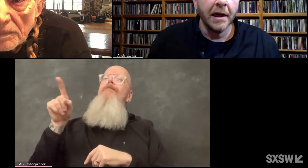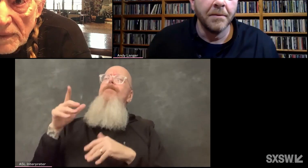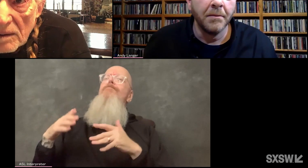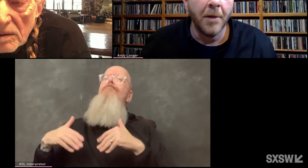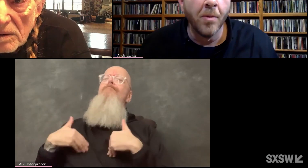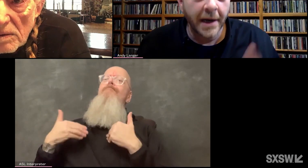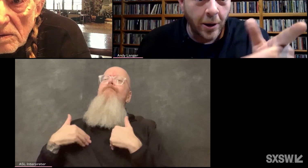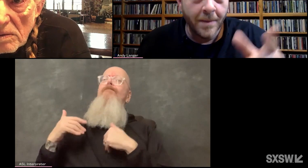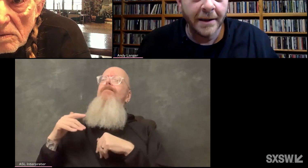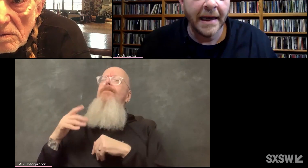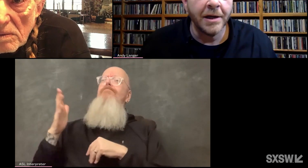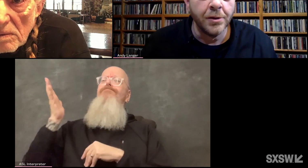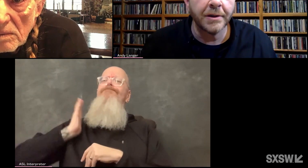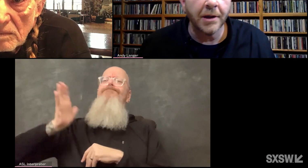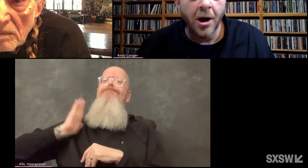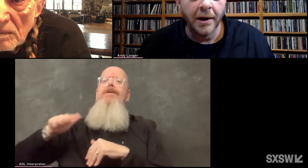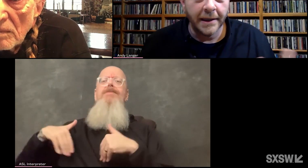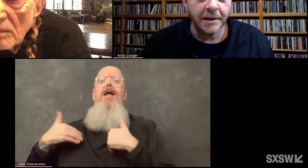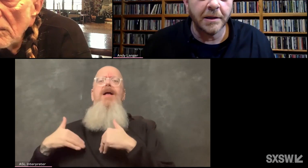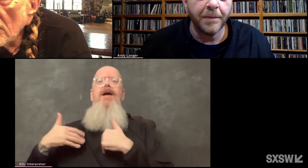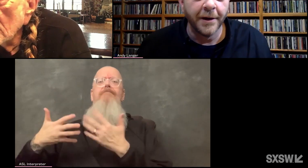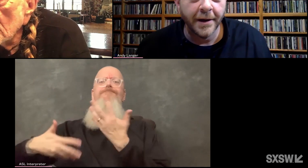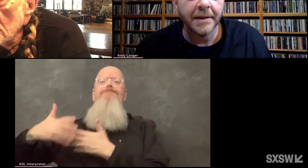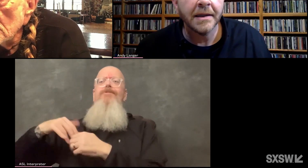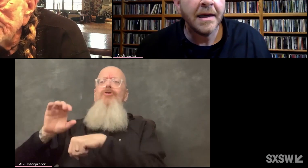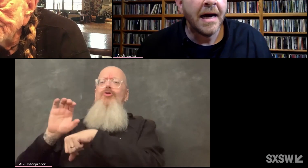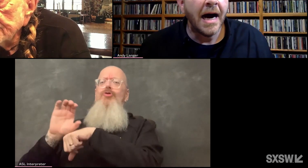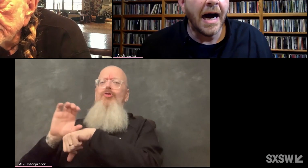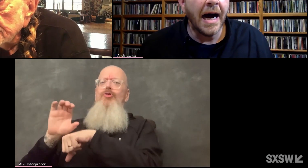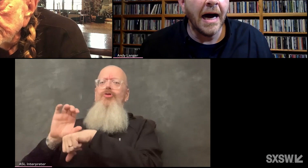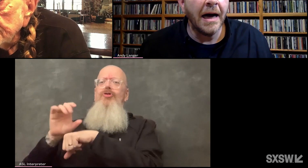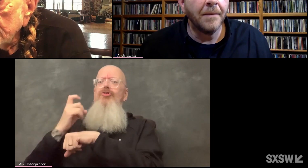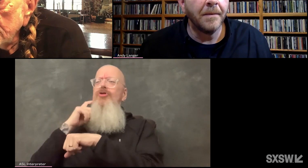we were talking a moment ago about that new song and spirit.